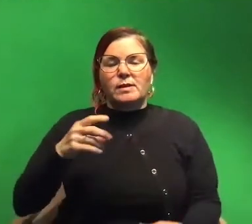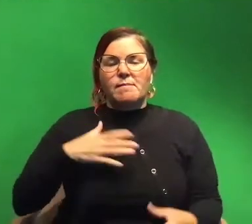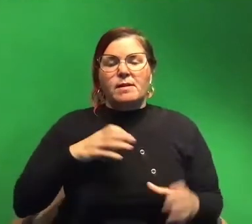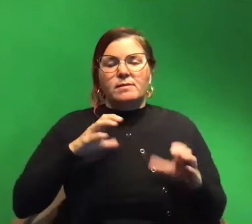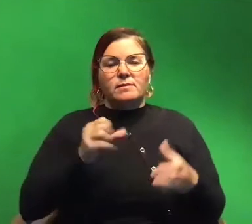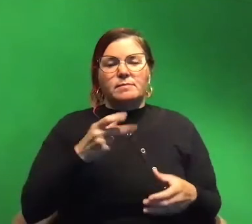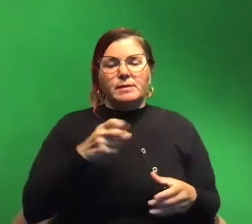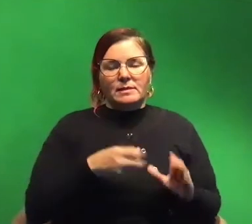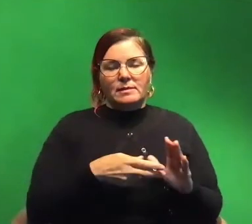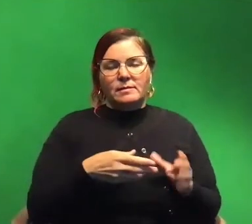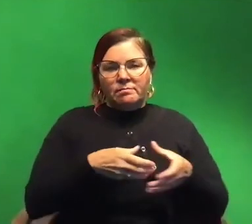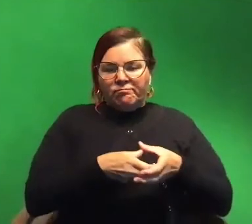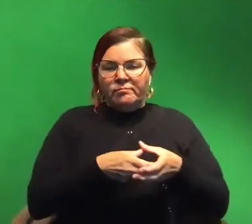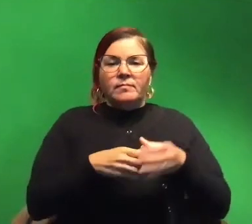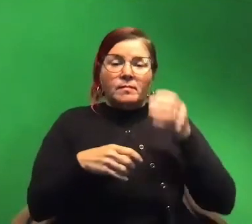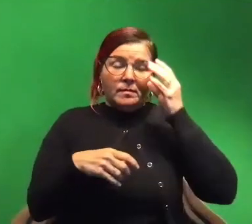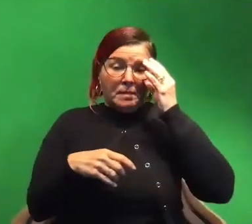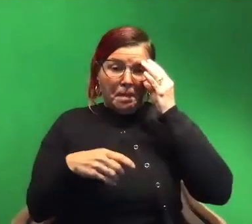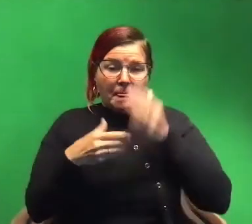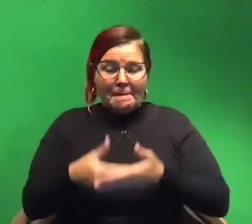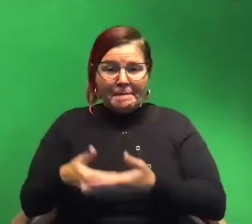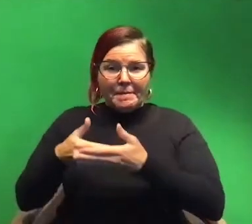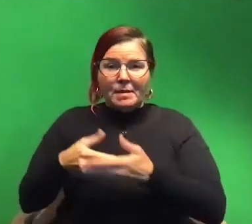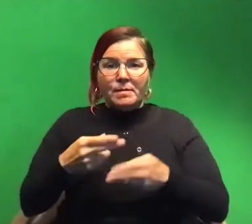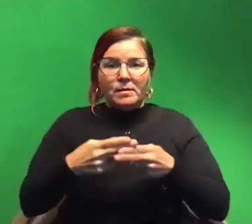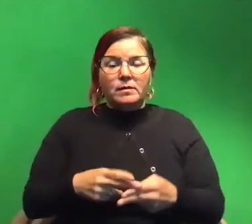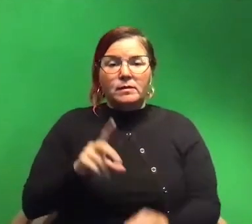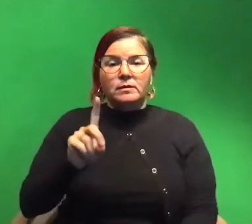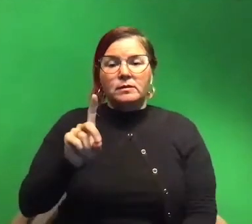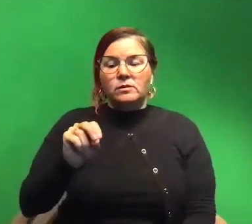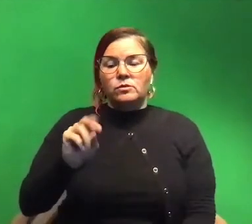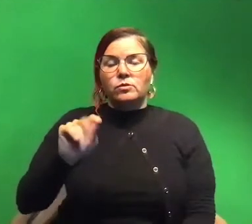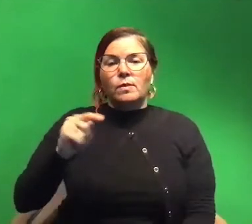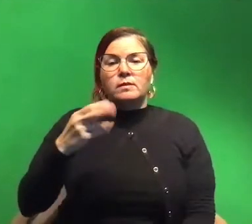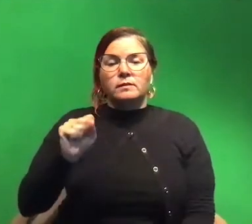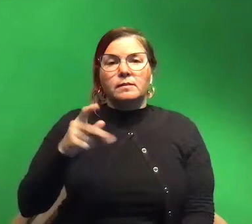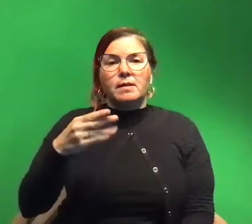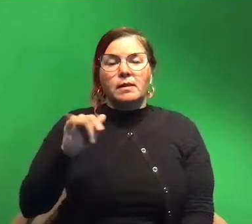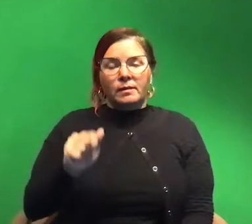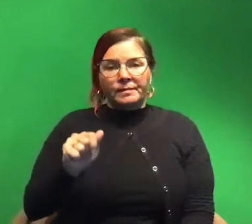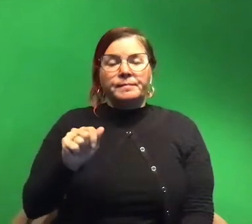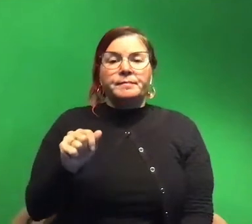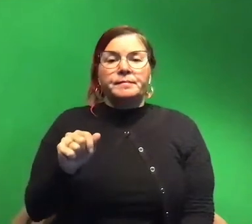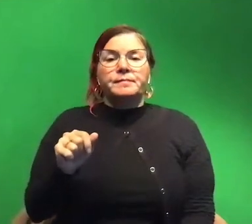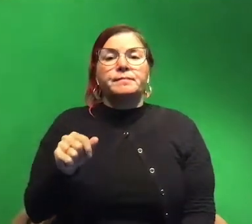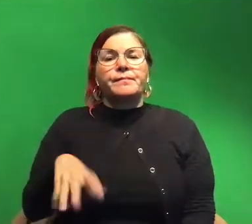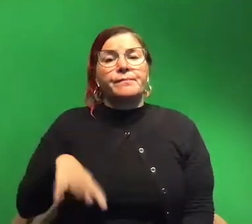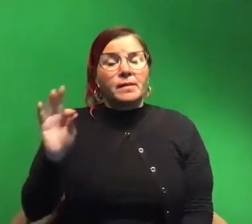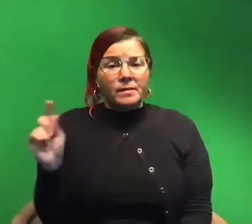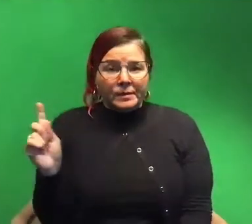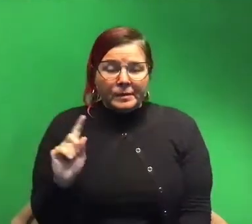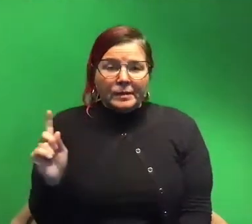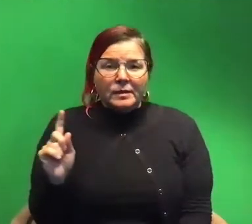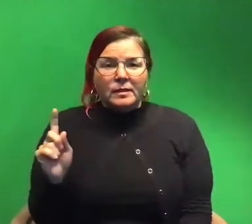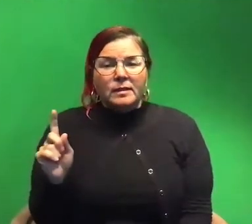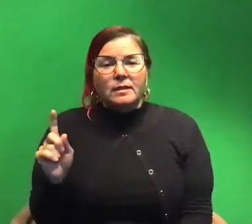worked with um the babies they're called Dortuthis pelii um and they are found sort of